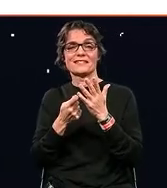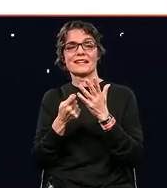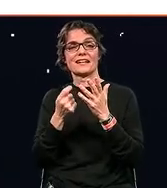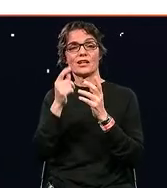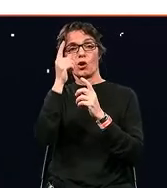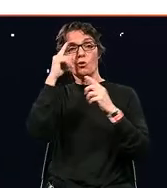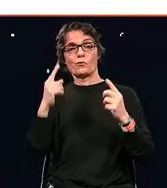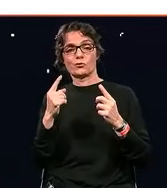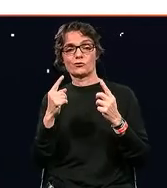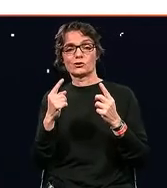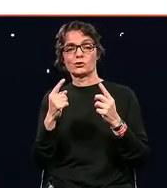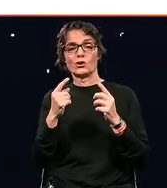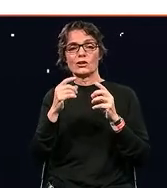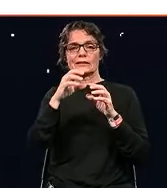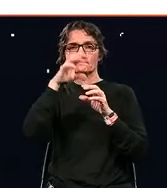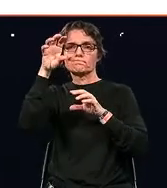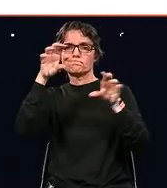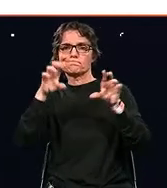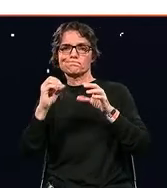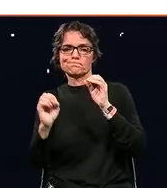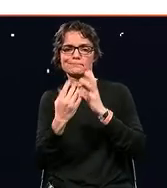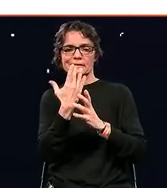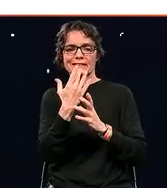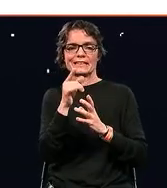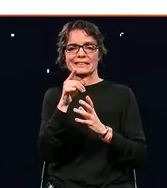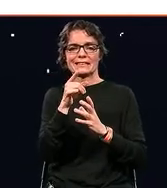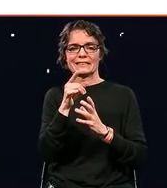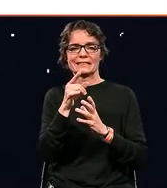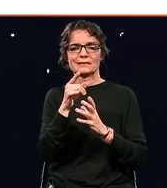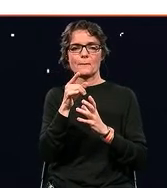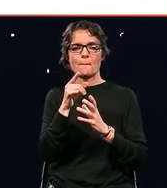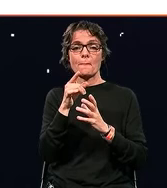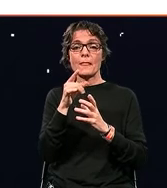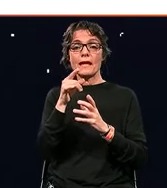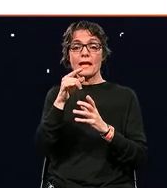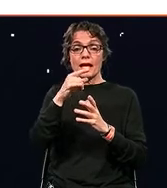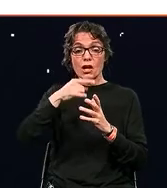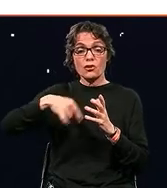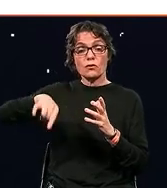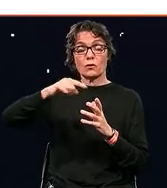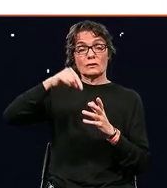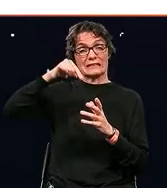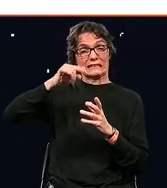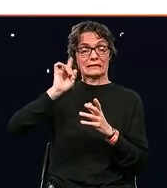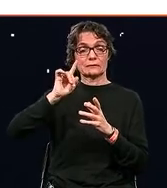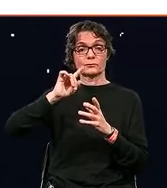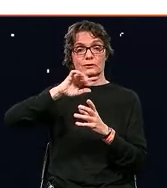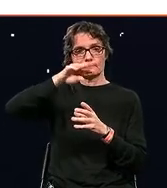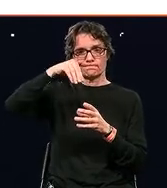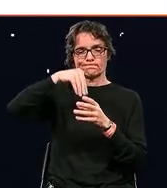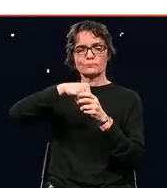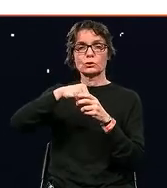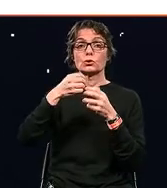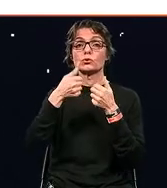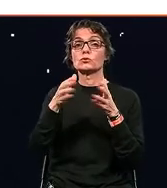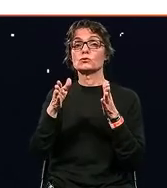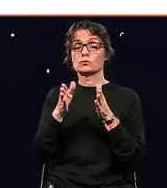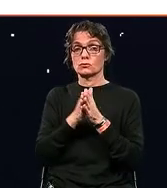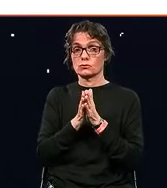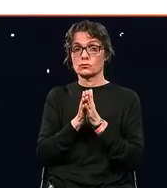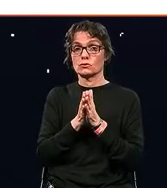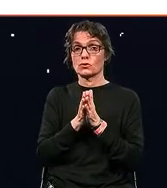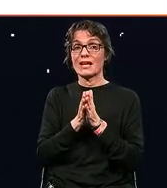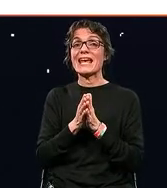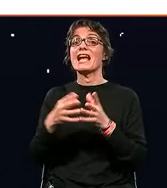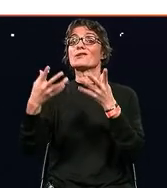things for me has to go away. And we need to include everyone and co